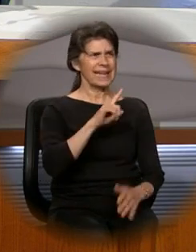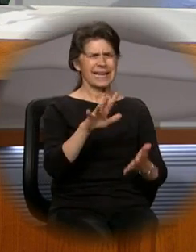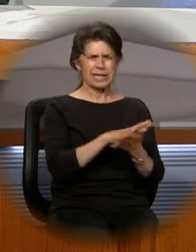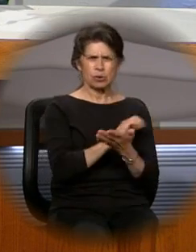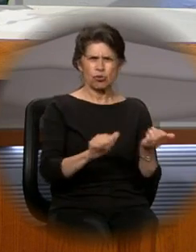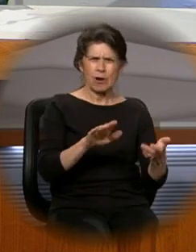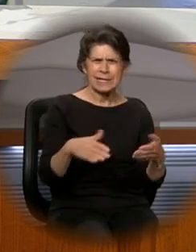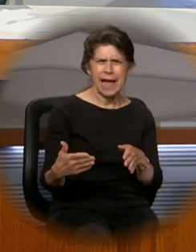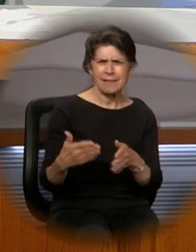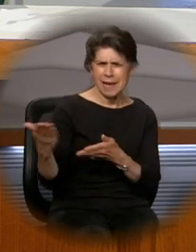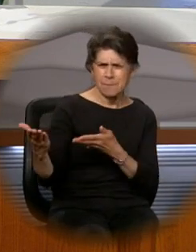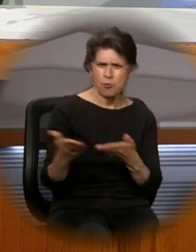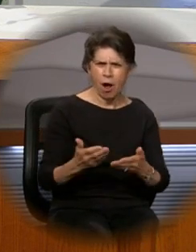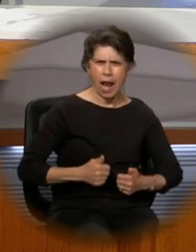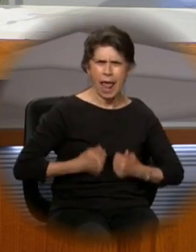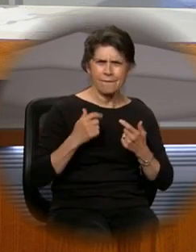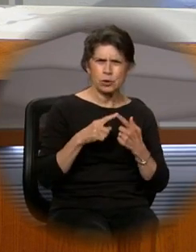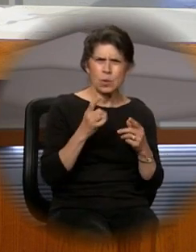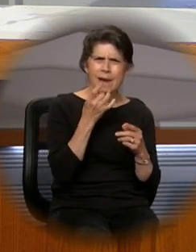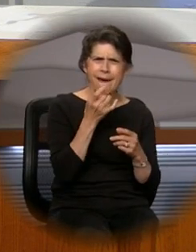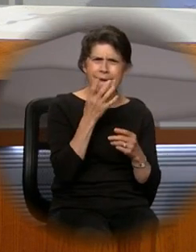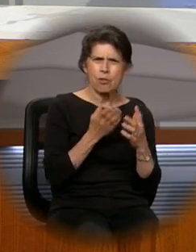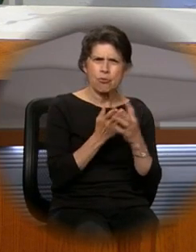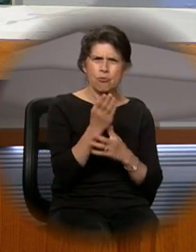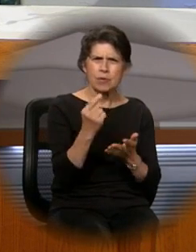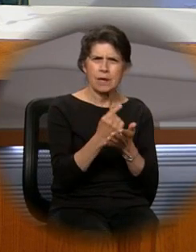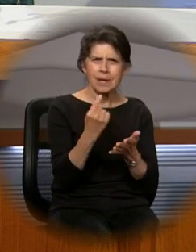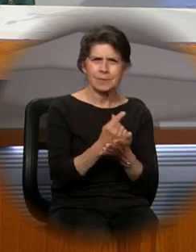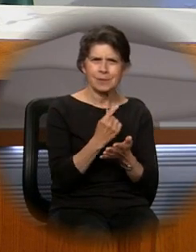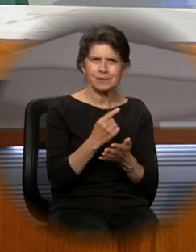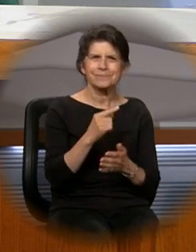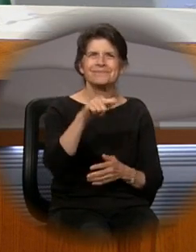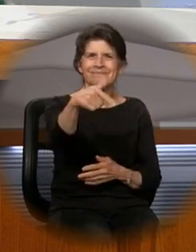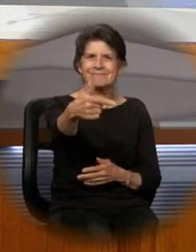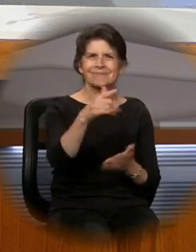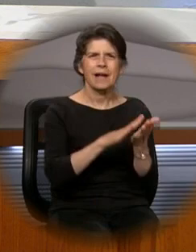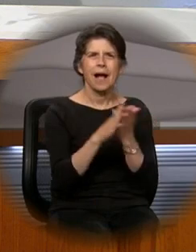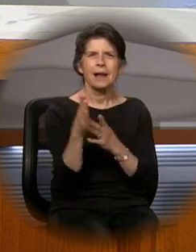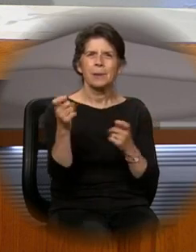to light through the gospel. Alleluia.